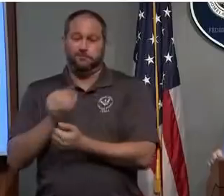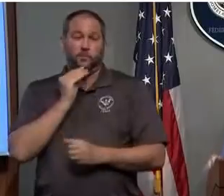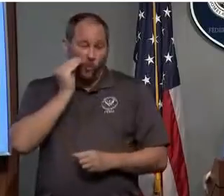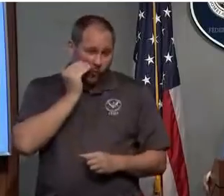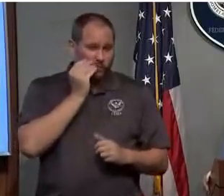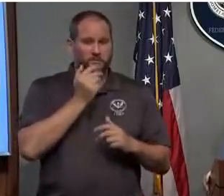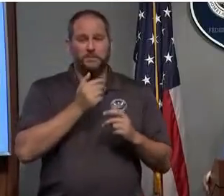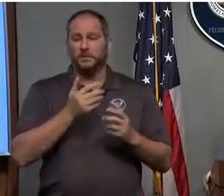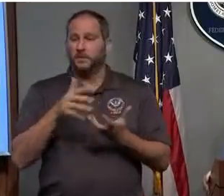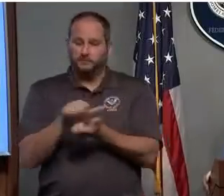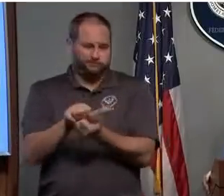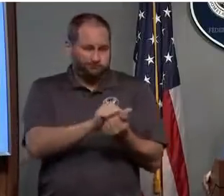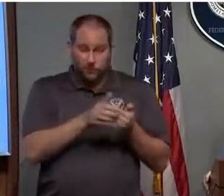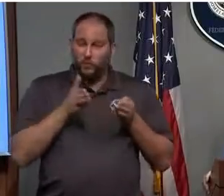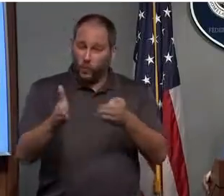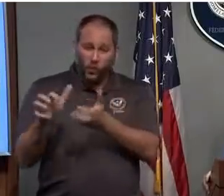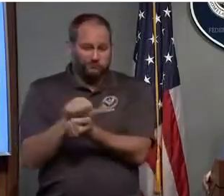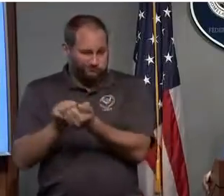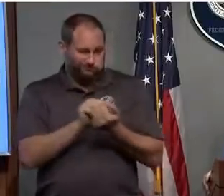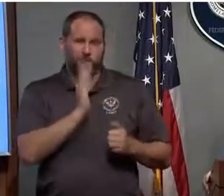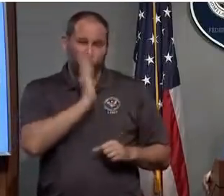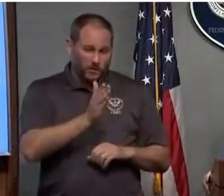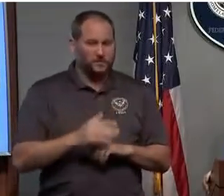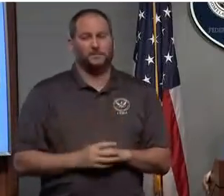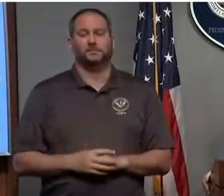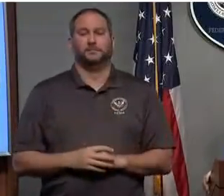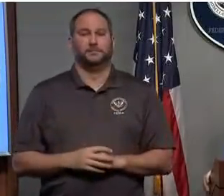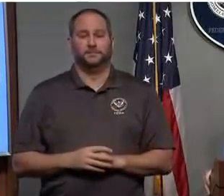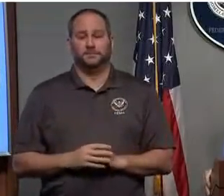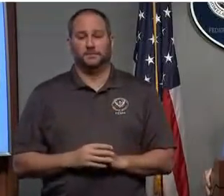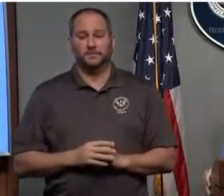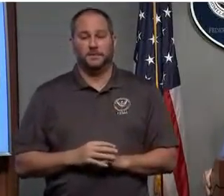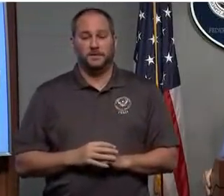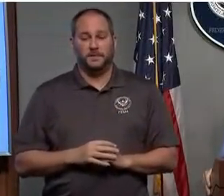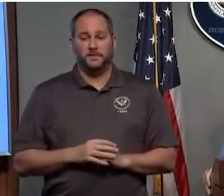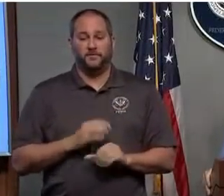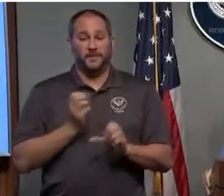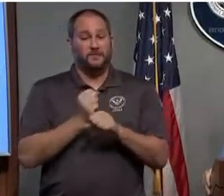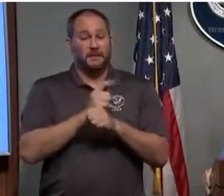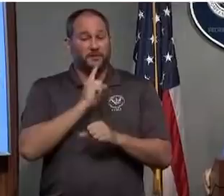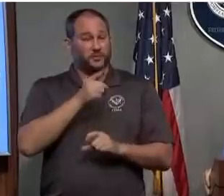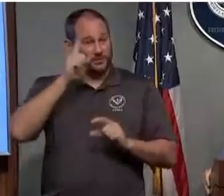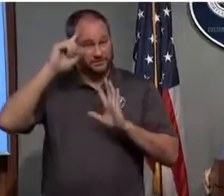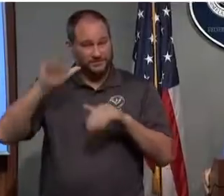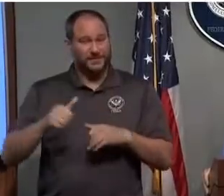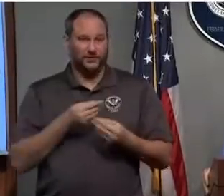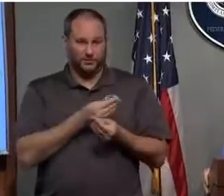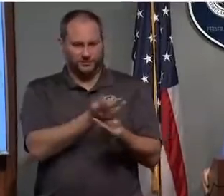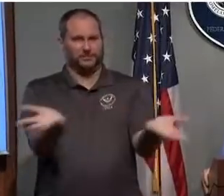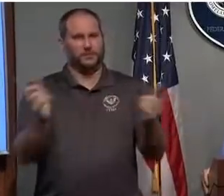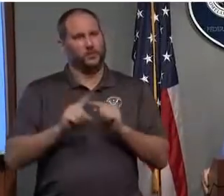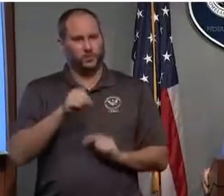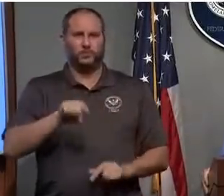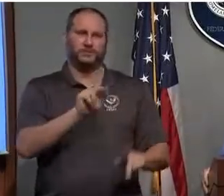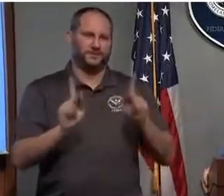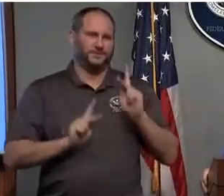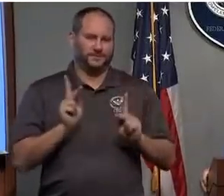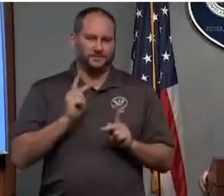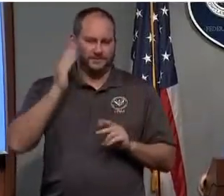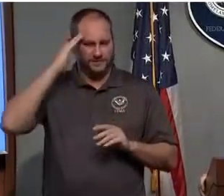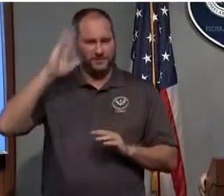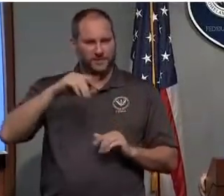So we have to – we need your help in level setting those expectations to our citizens and to our state and local governments.